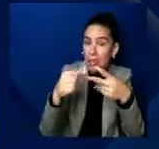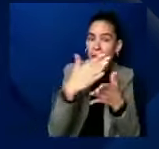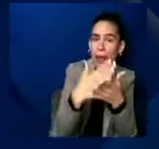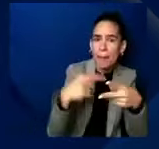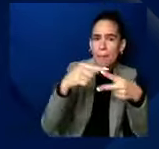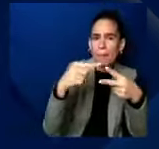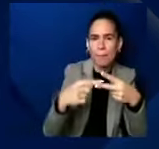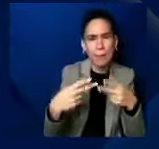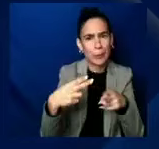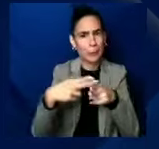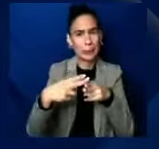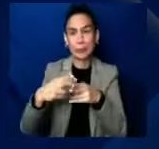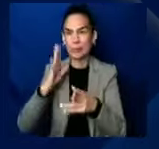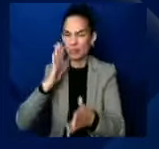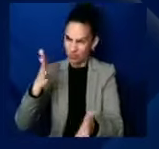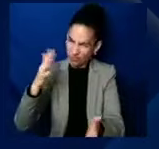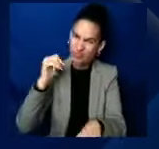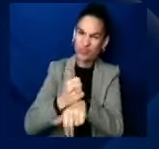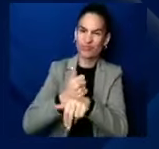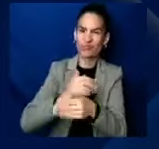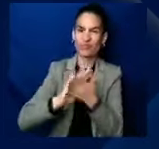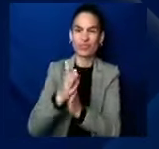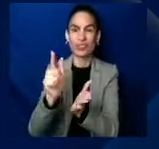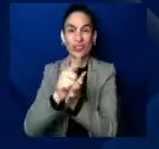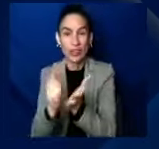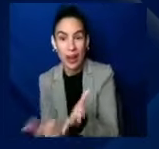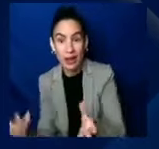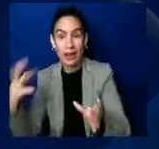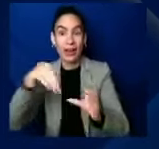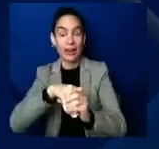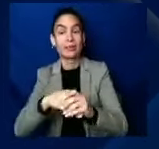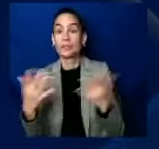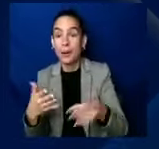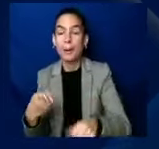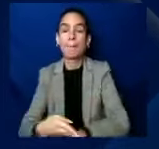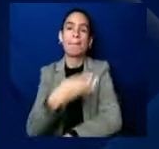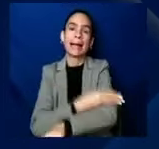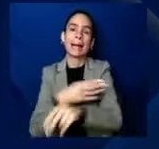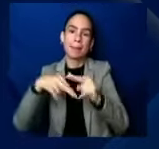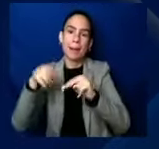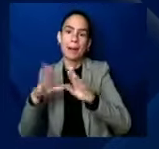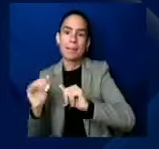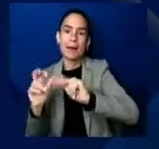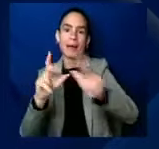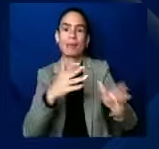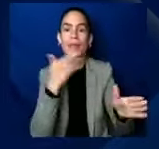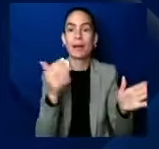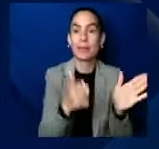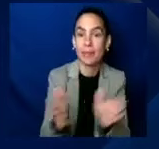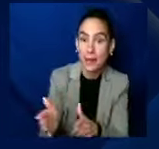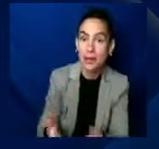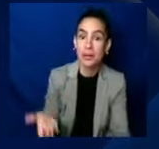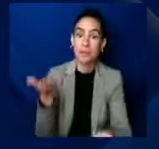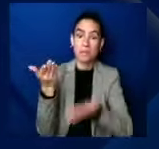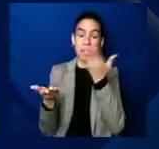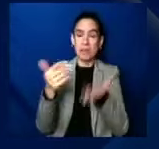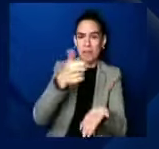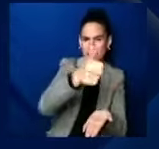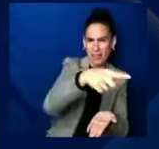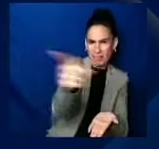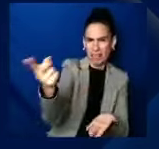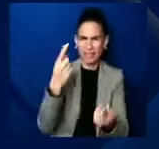Back Better plan. And so now you might be asking yourself that why is a male senator